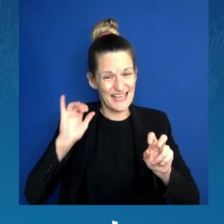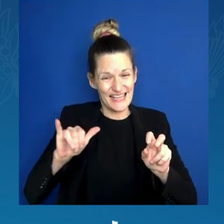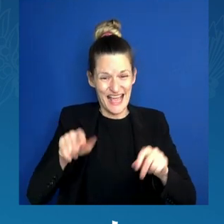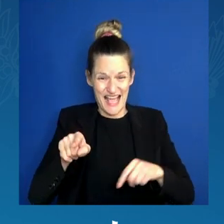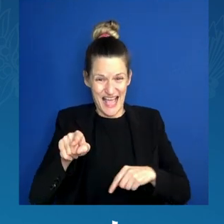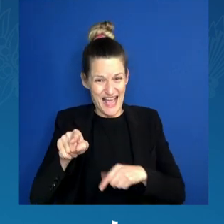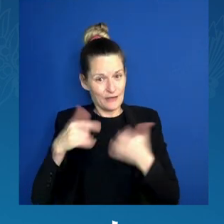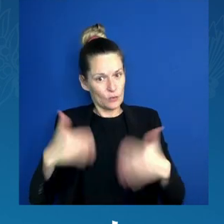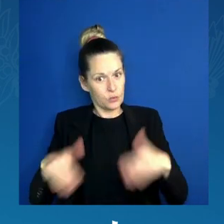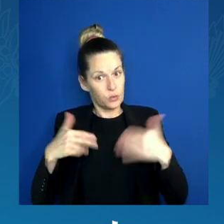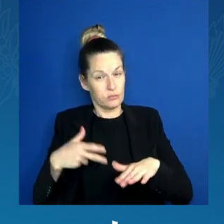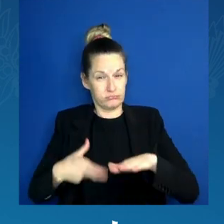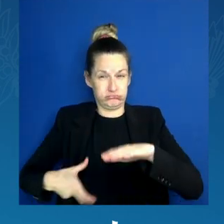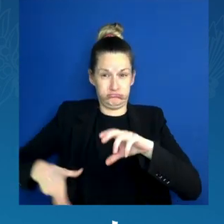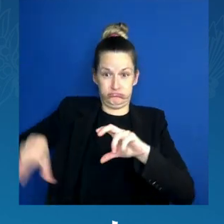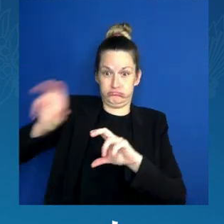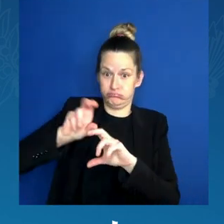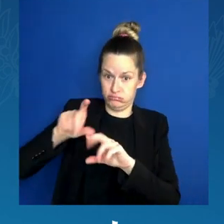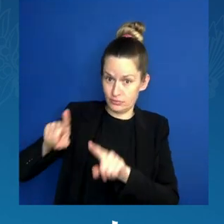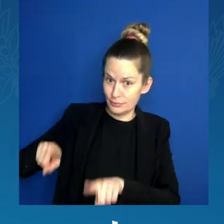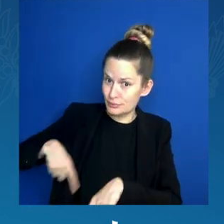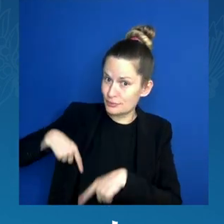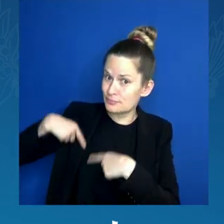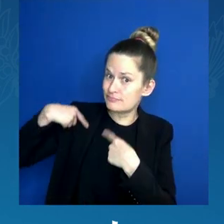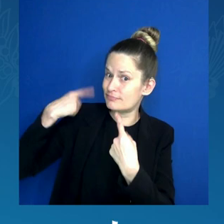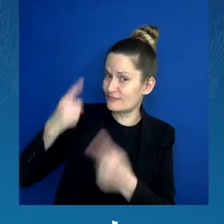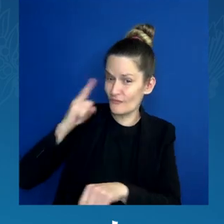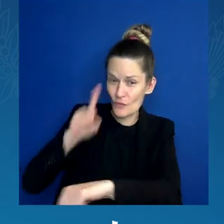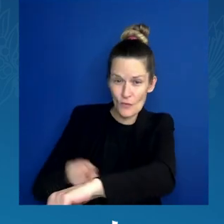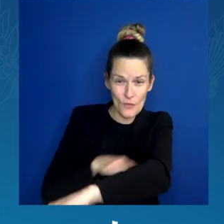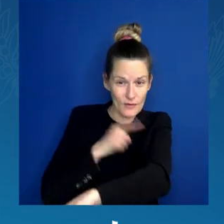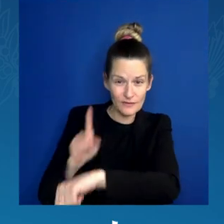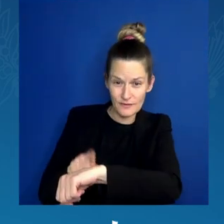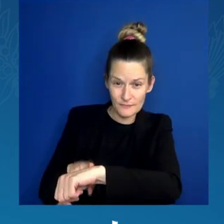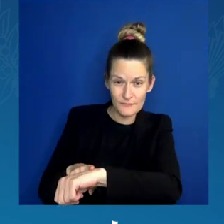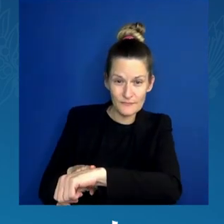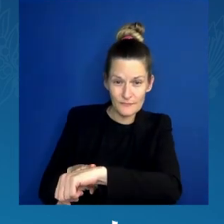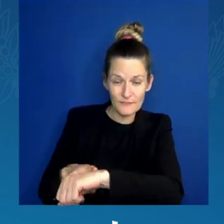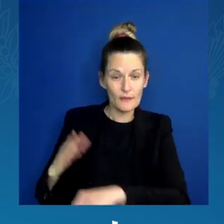intention to double Pell Grants by the end of this decade.